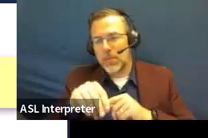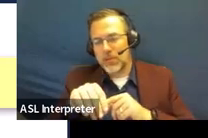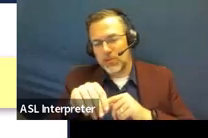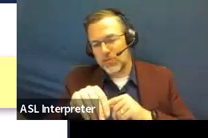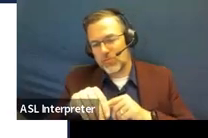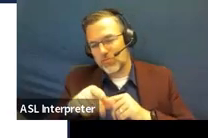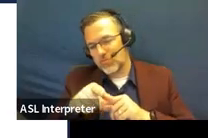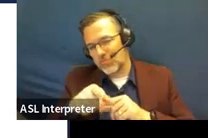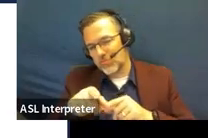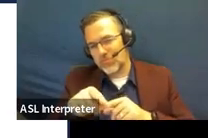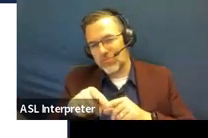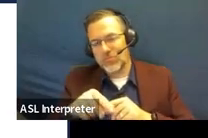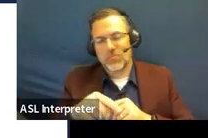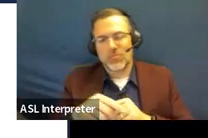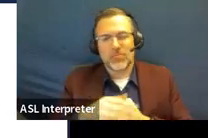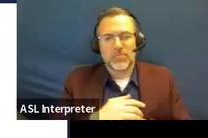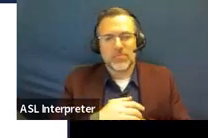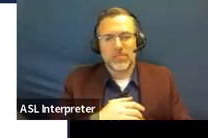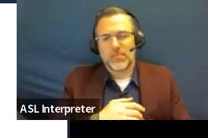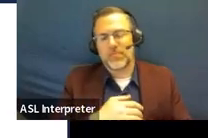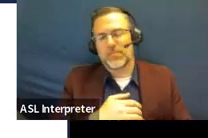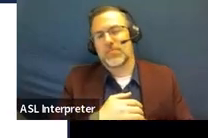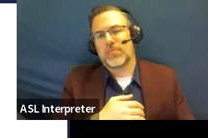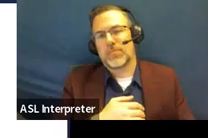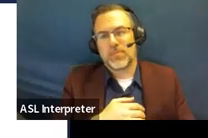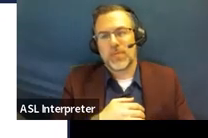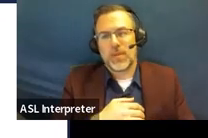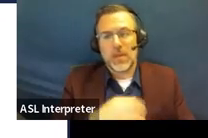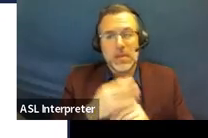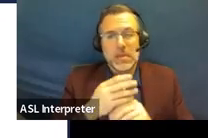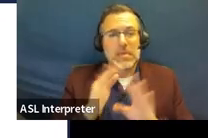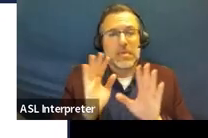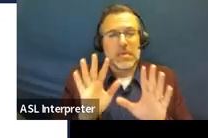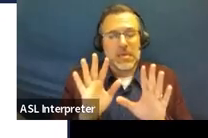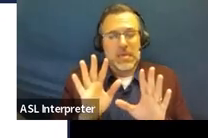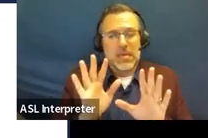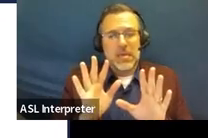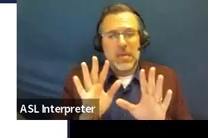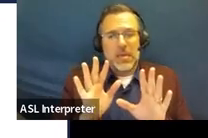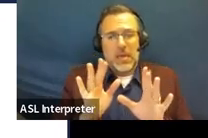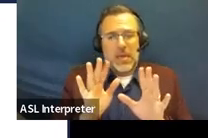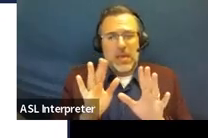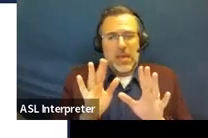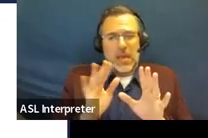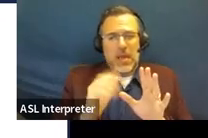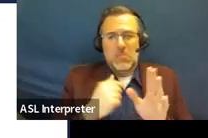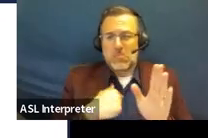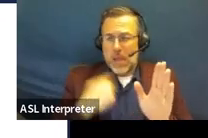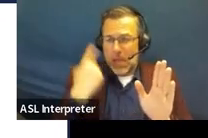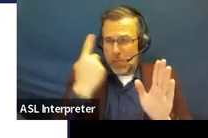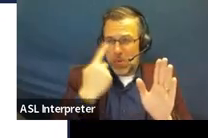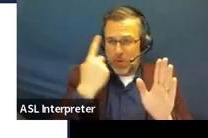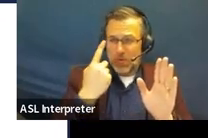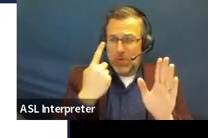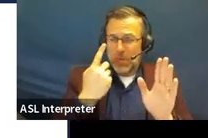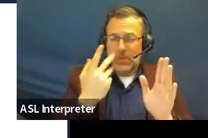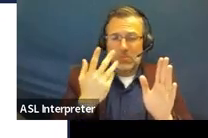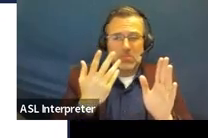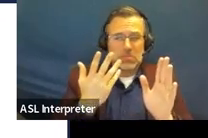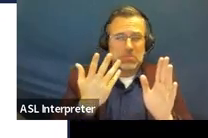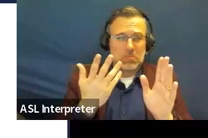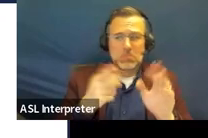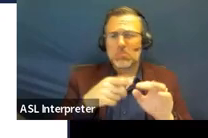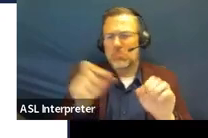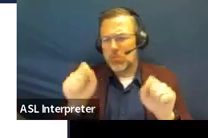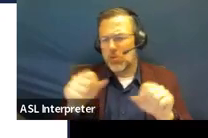And before I go too much further, um, I was wondering if anybody, and you can